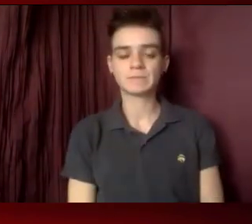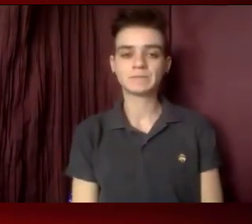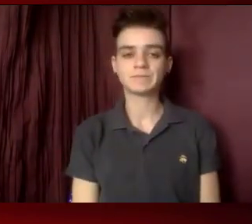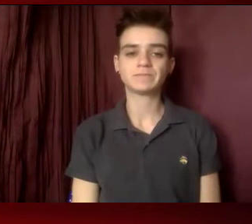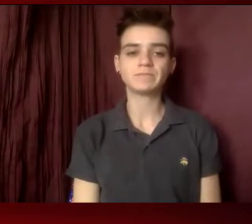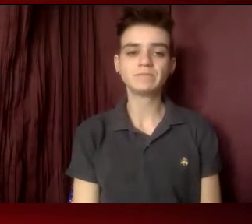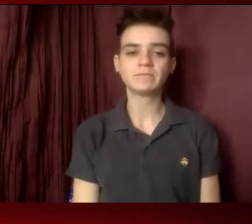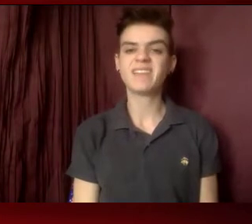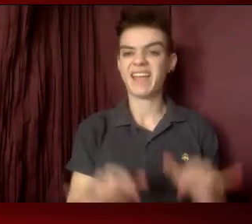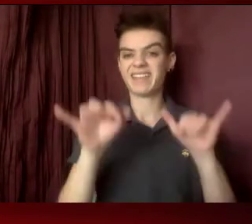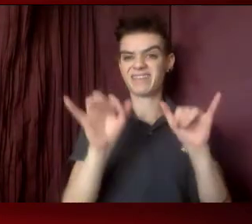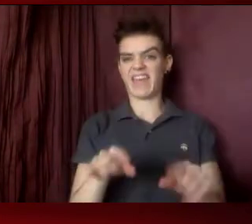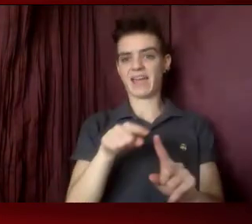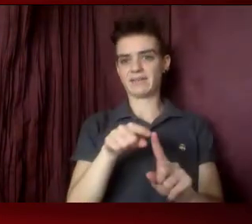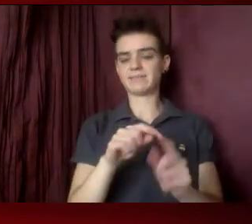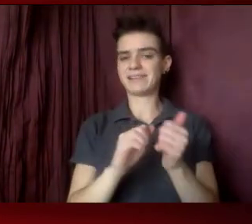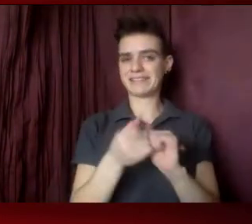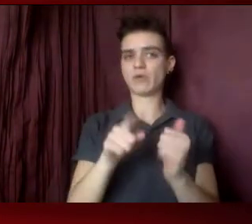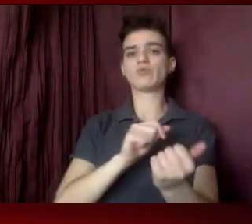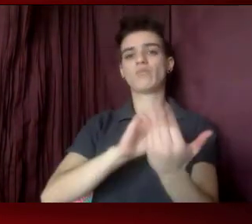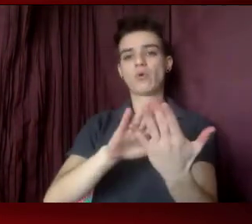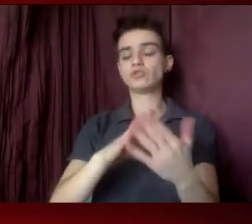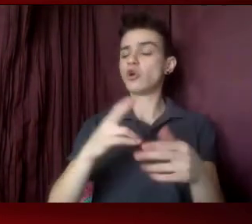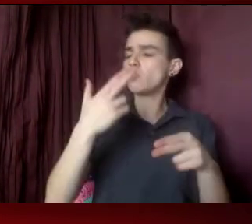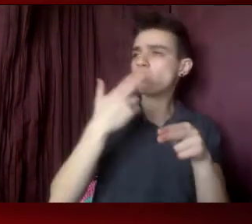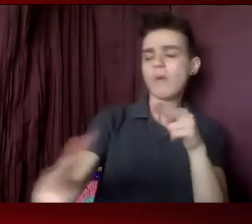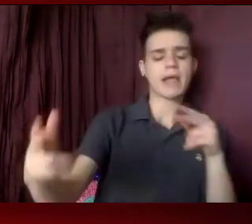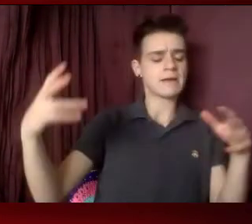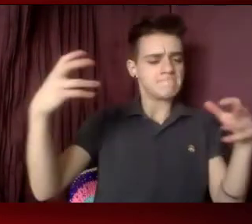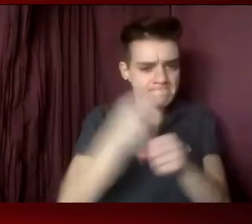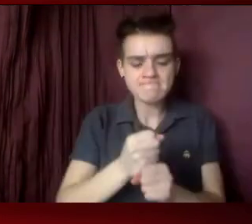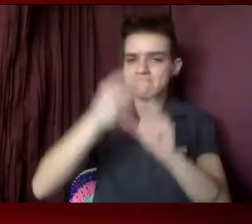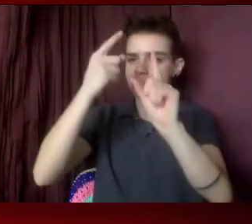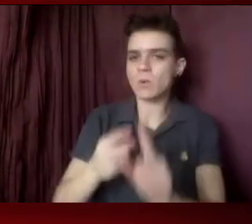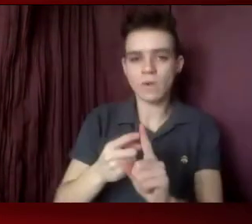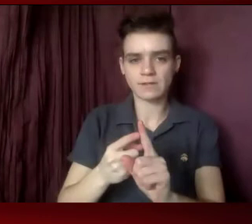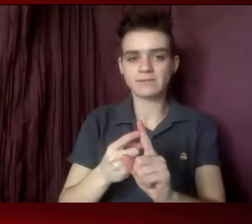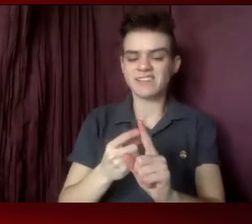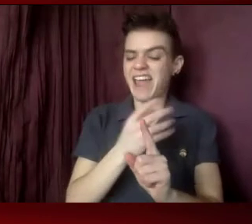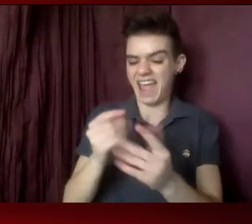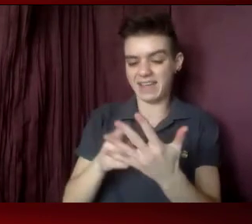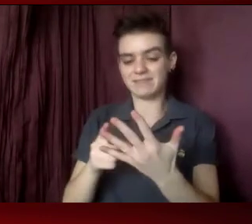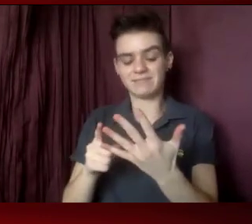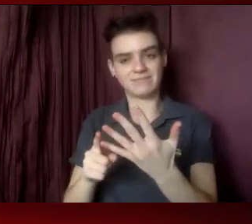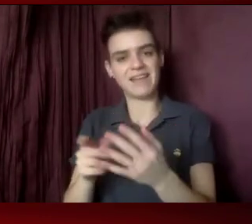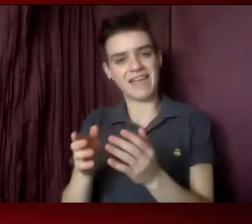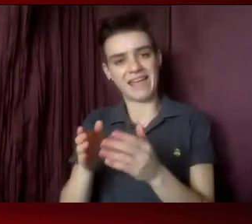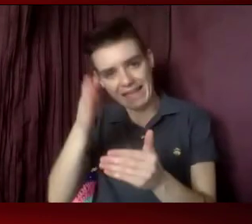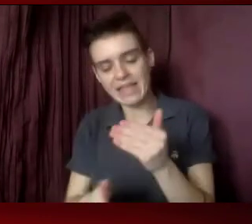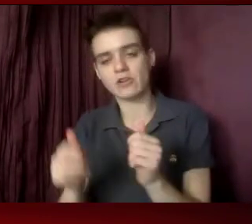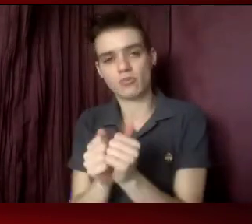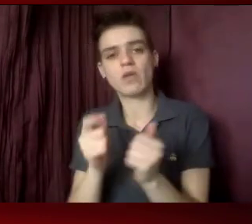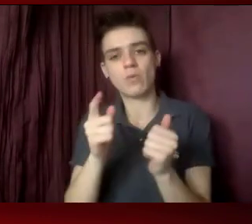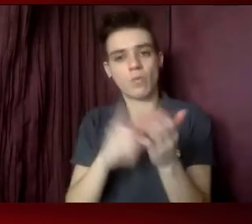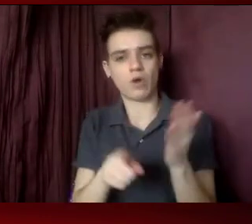And that's how you need to approach it. Quick, succinct. Ask for what you want. Say please and thank